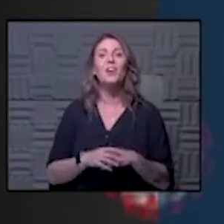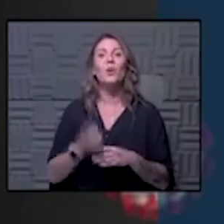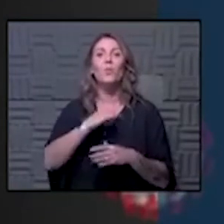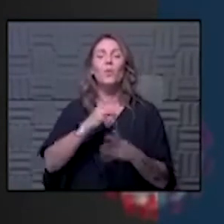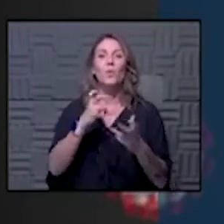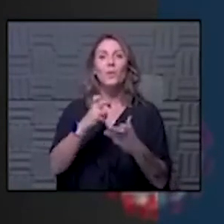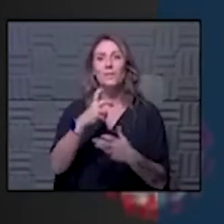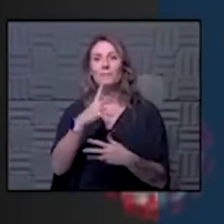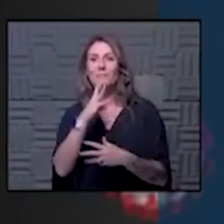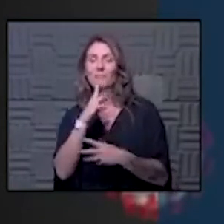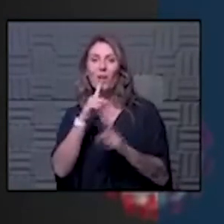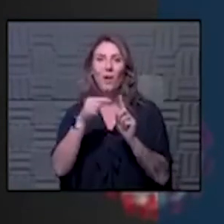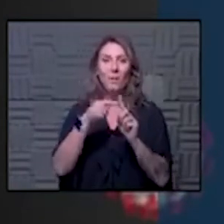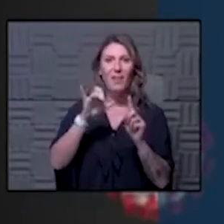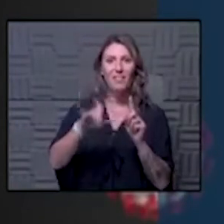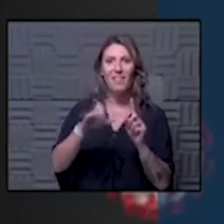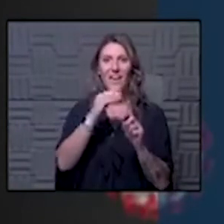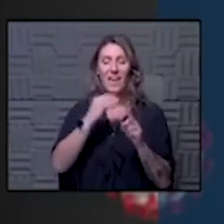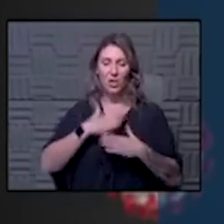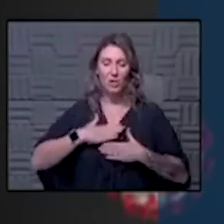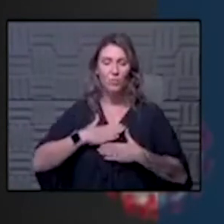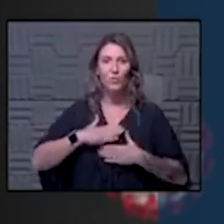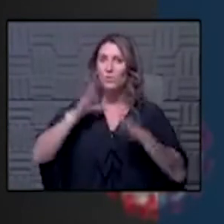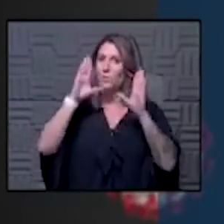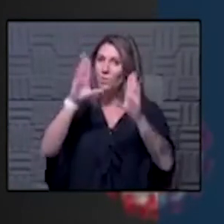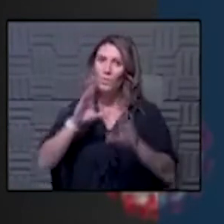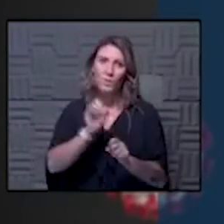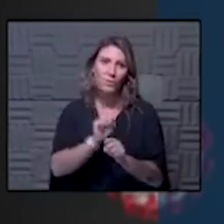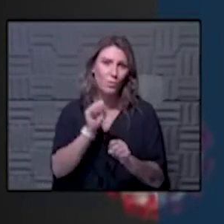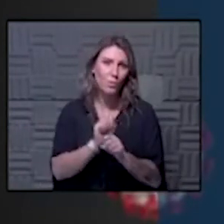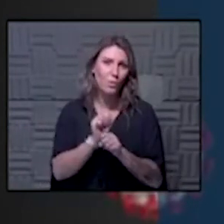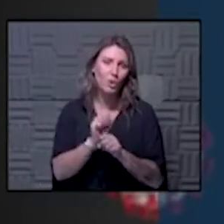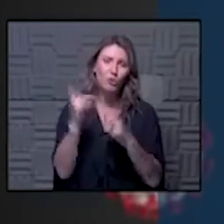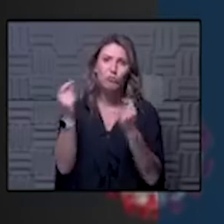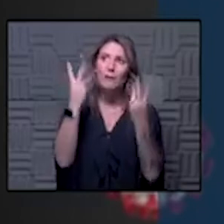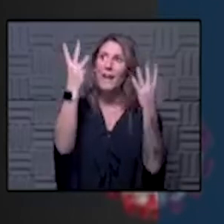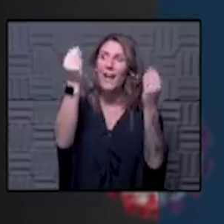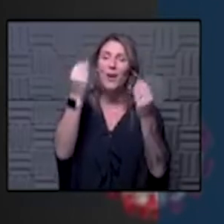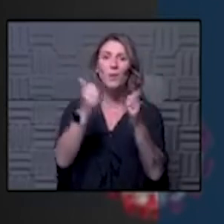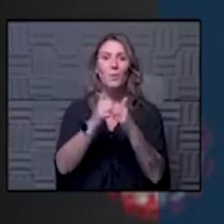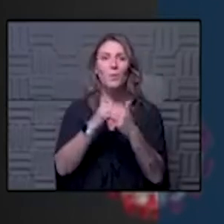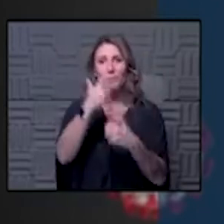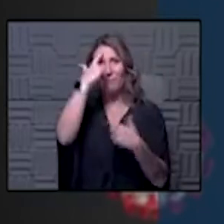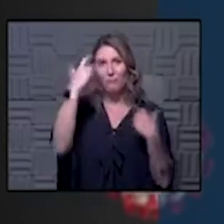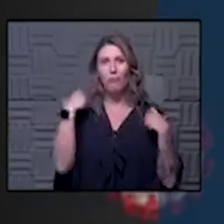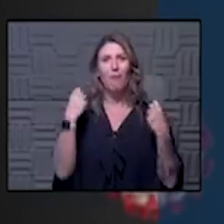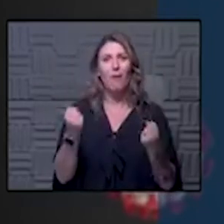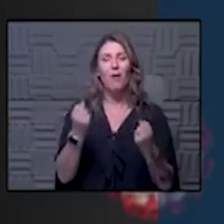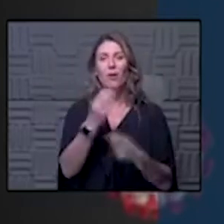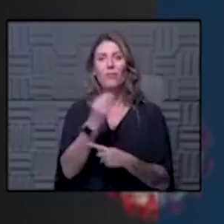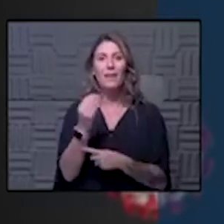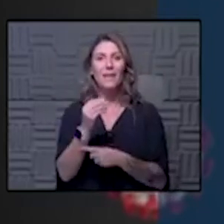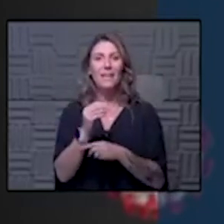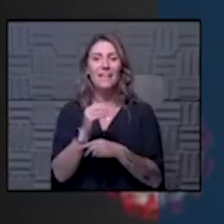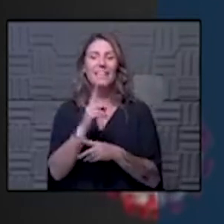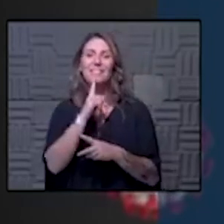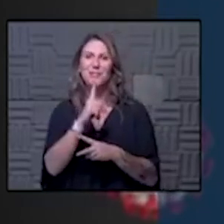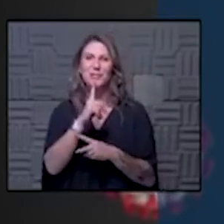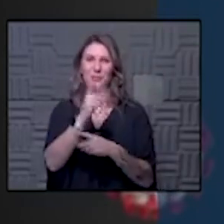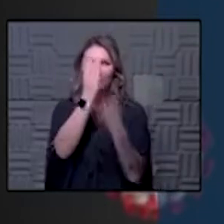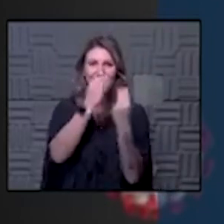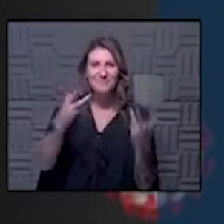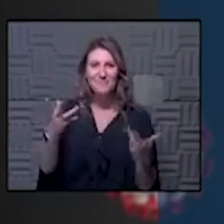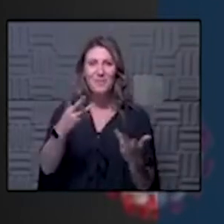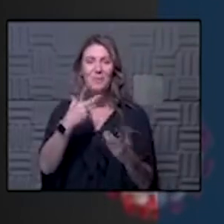little bit about that and appreciate again the great work that you guys are doing out there to help us with our mental health and and also to spread that good word